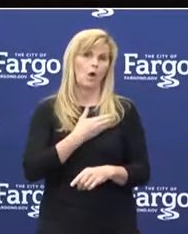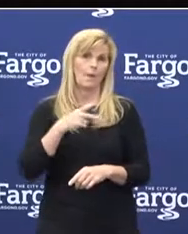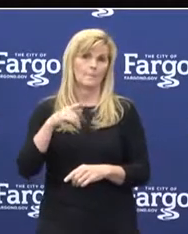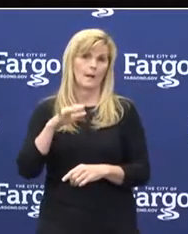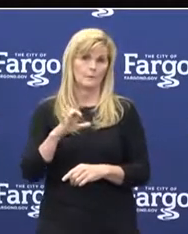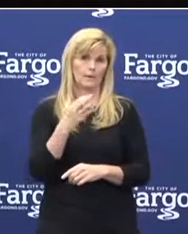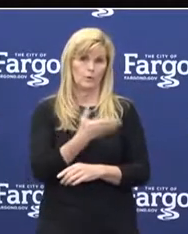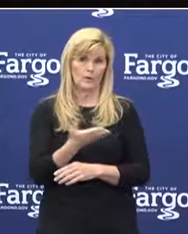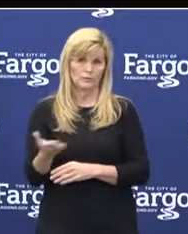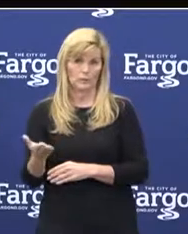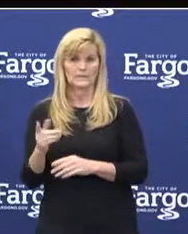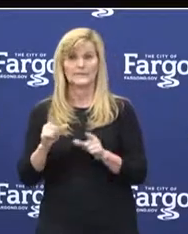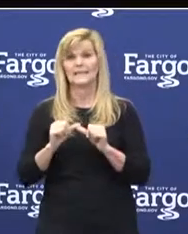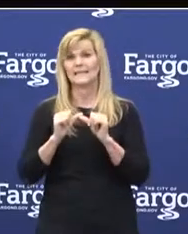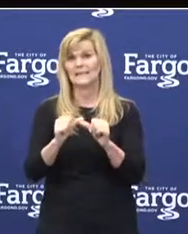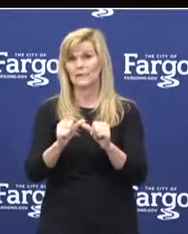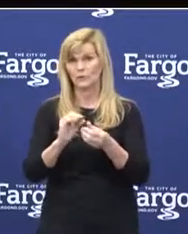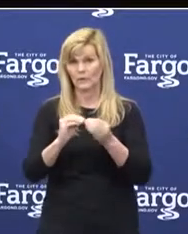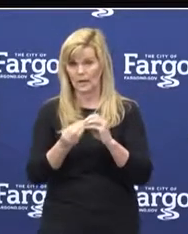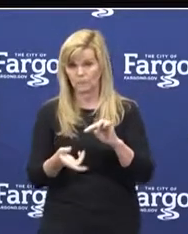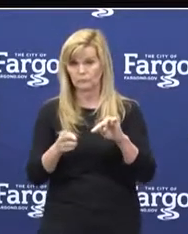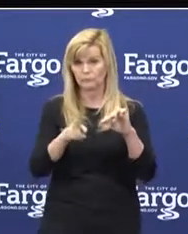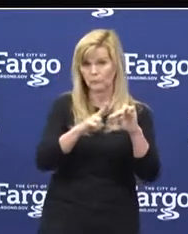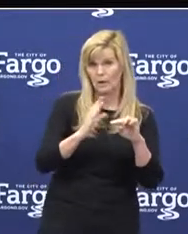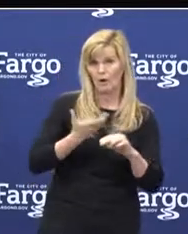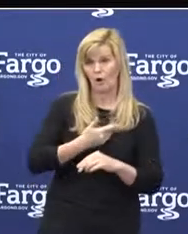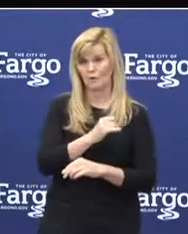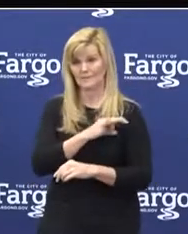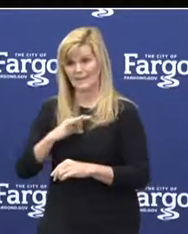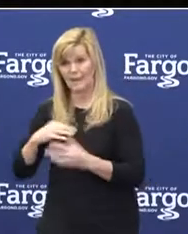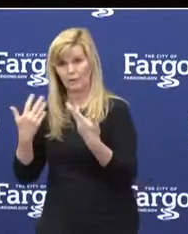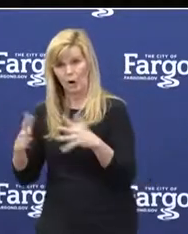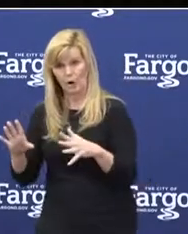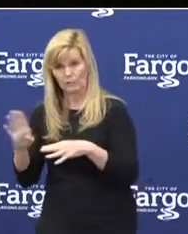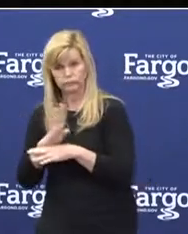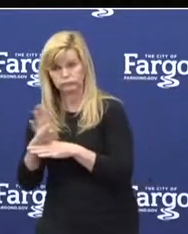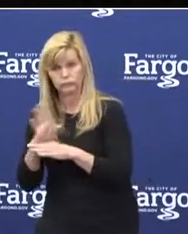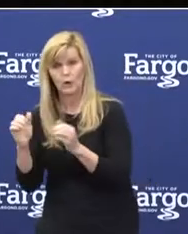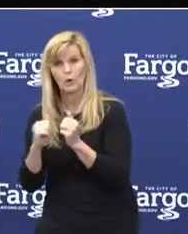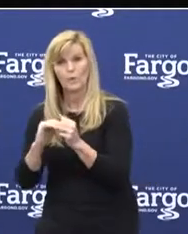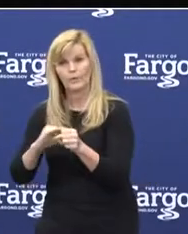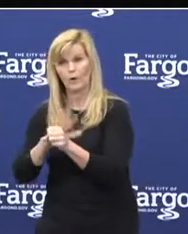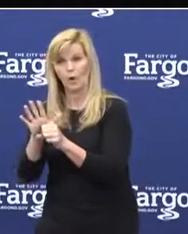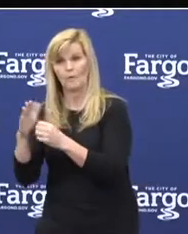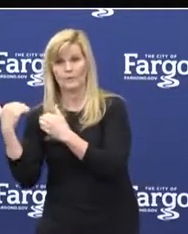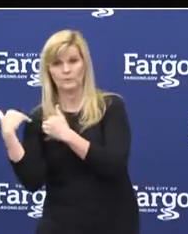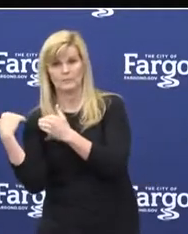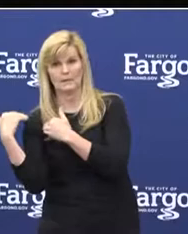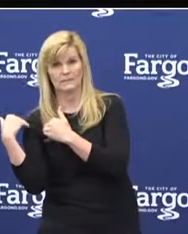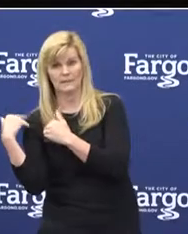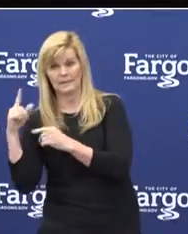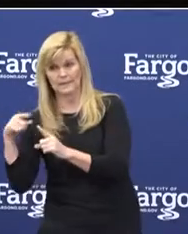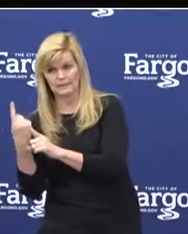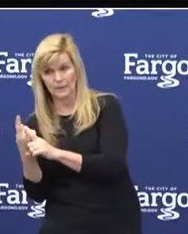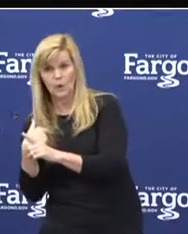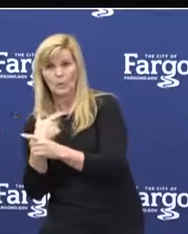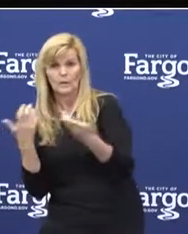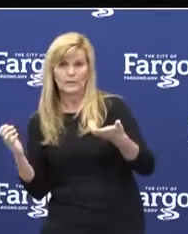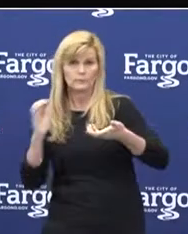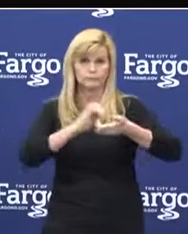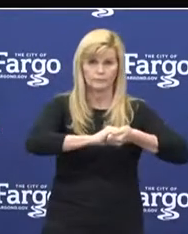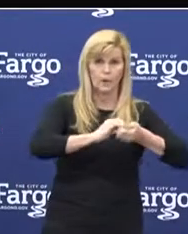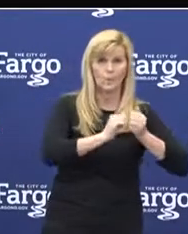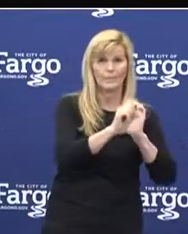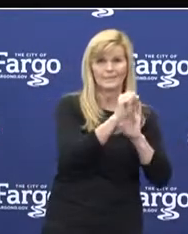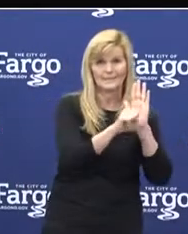health resources continues to increase and many of our staff are already tasked with COVID response duties, we will need to partner with the state to